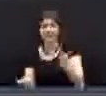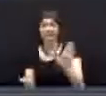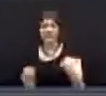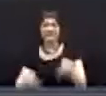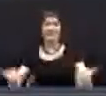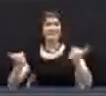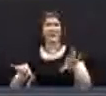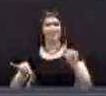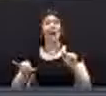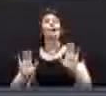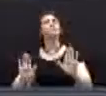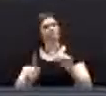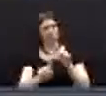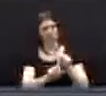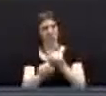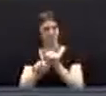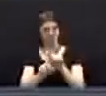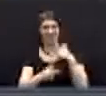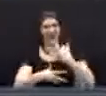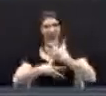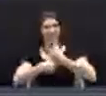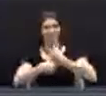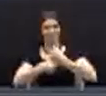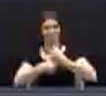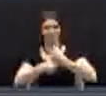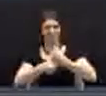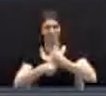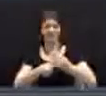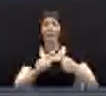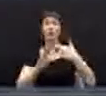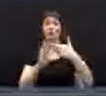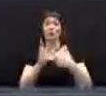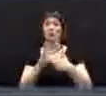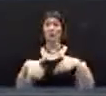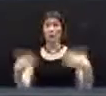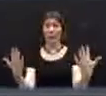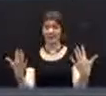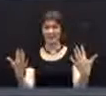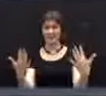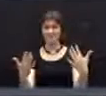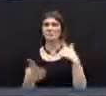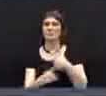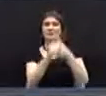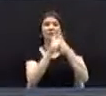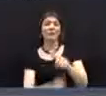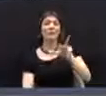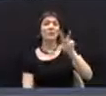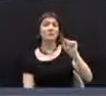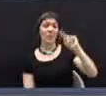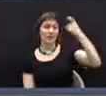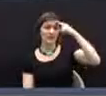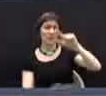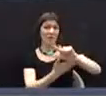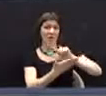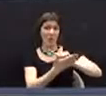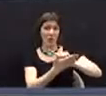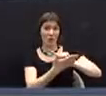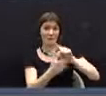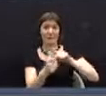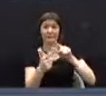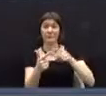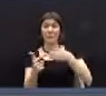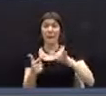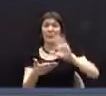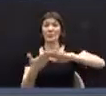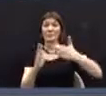again, in summary, the rules of the meeting are determined by Vermont state law, the Brattleboro